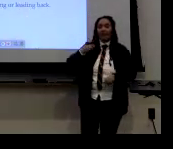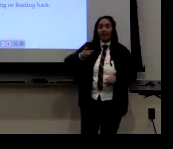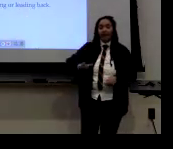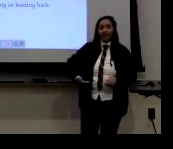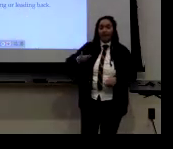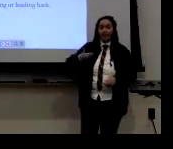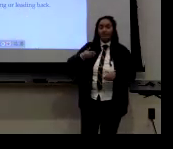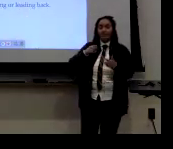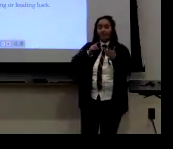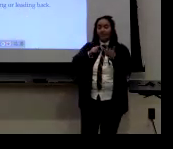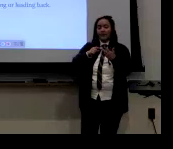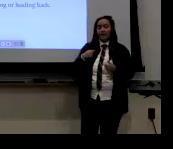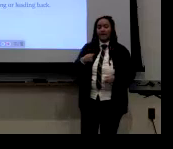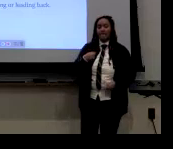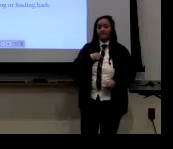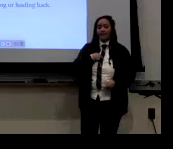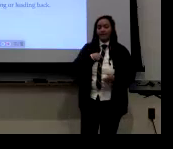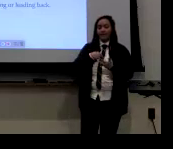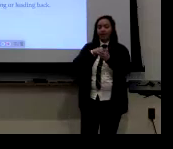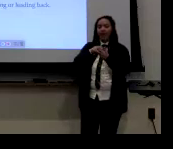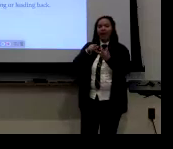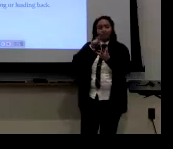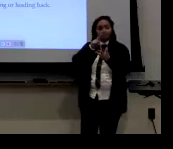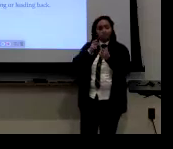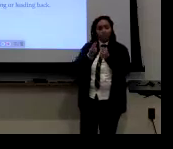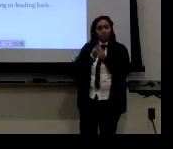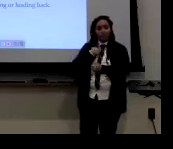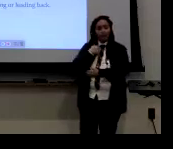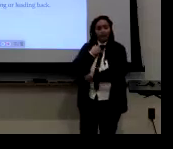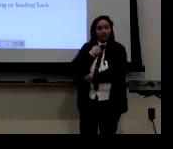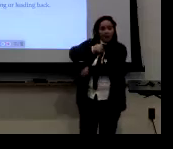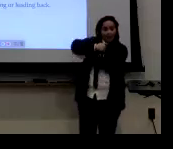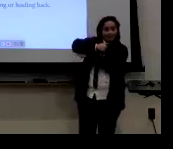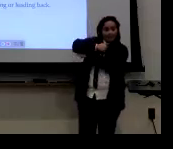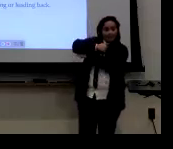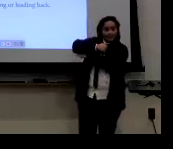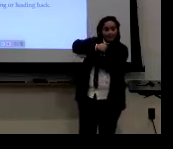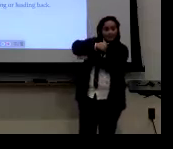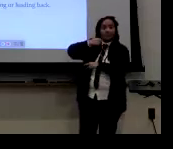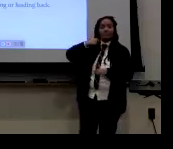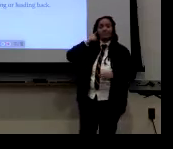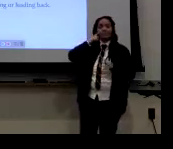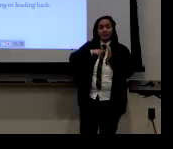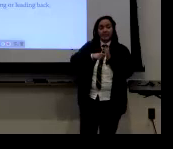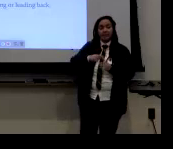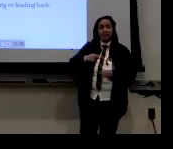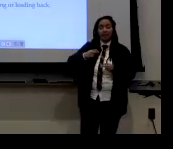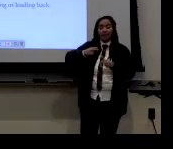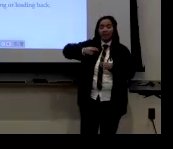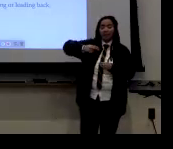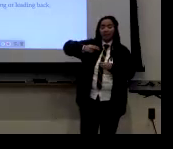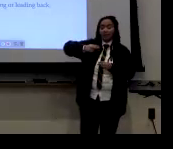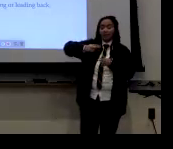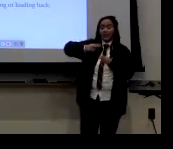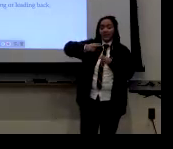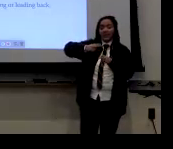um, and the I am, and then the me, uh, the percentage